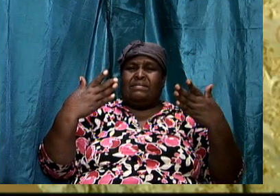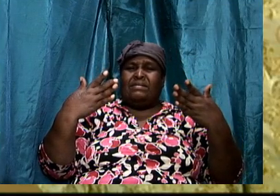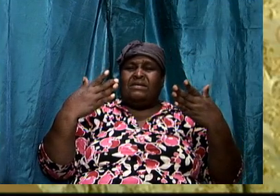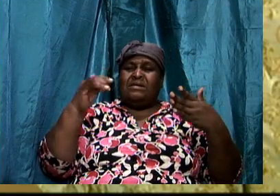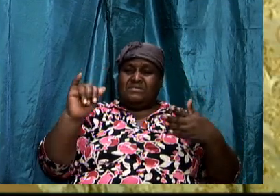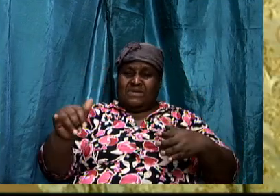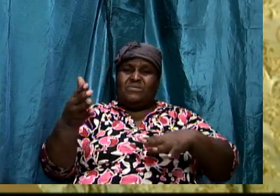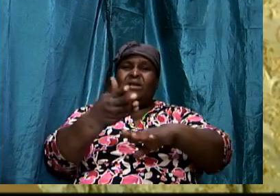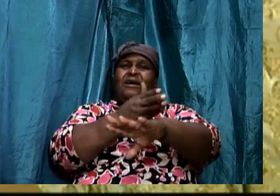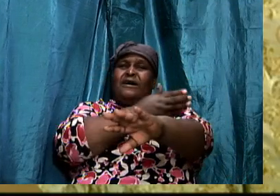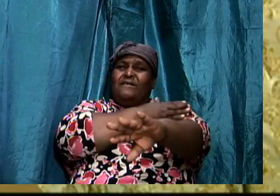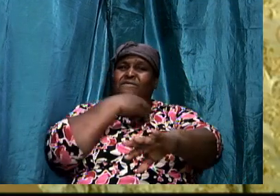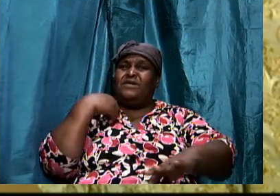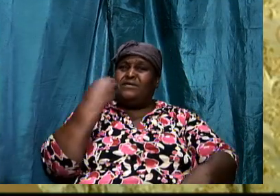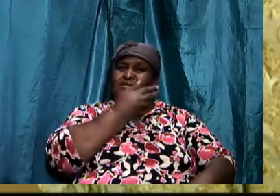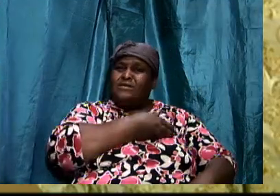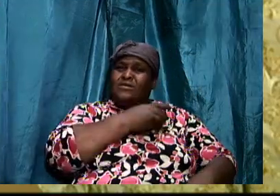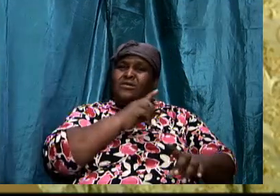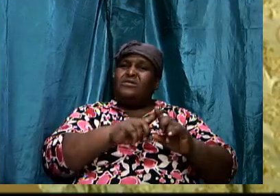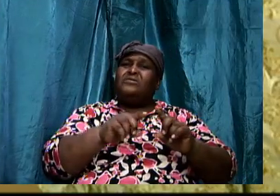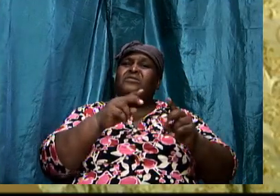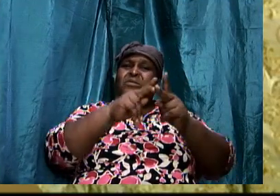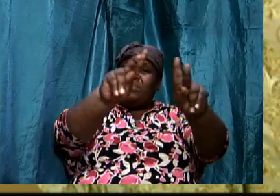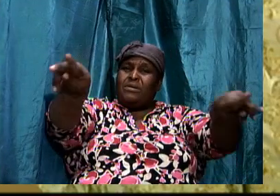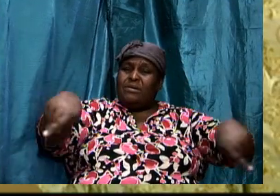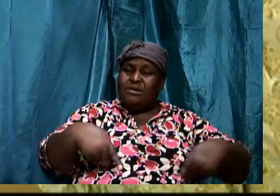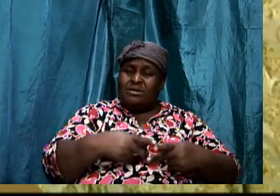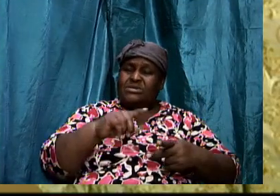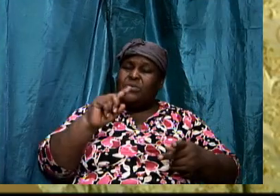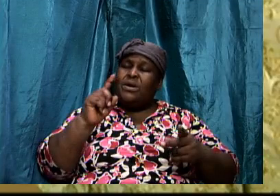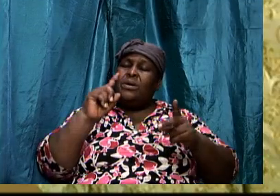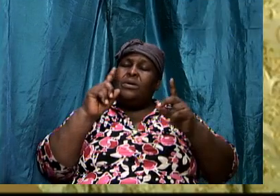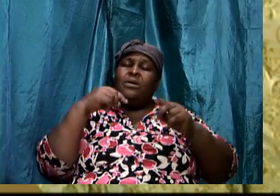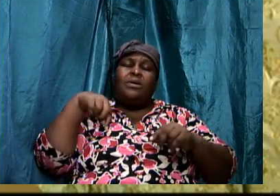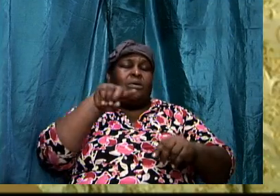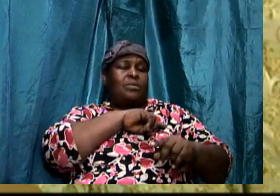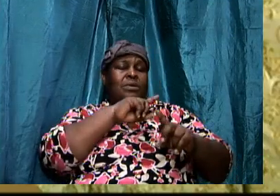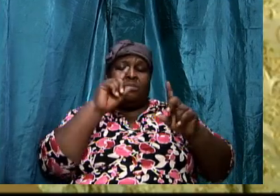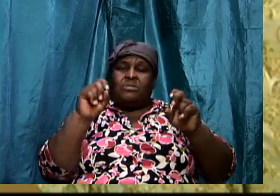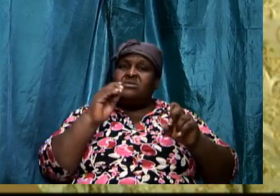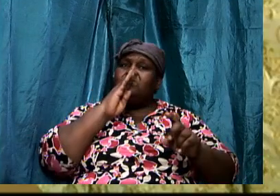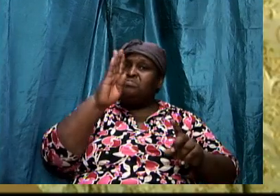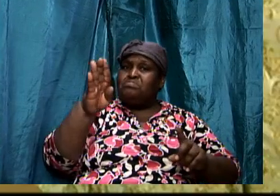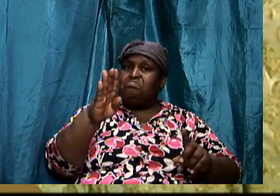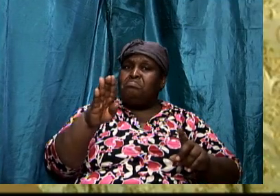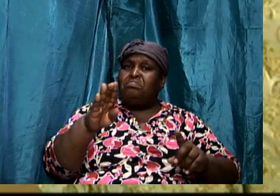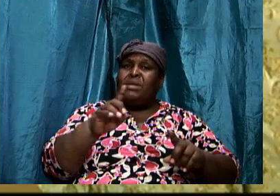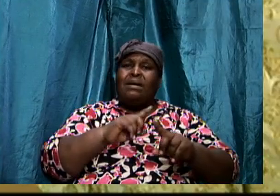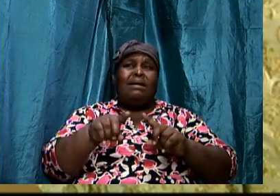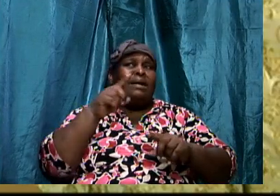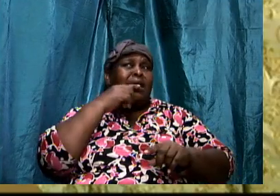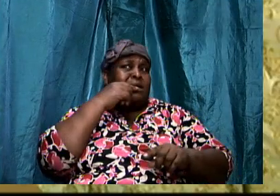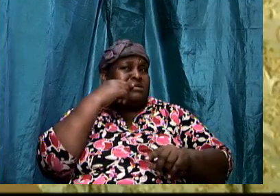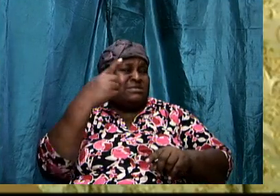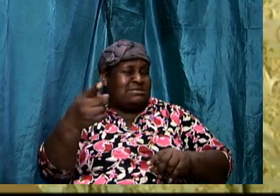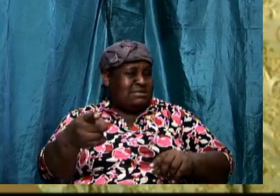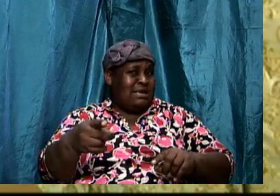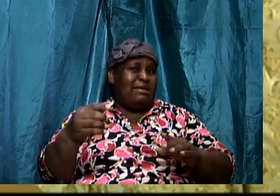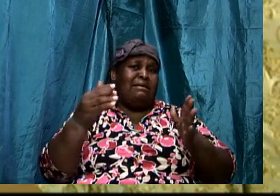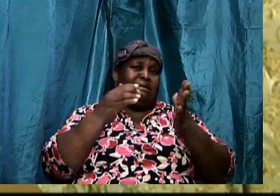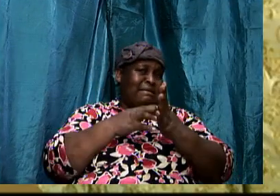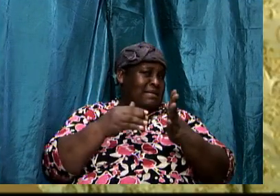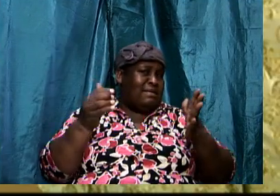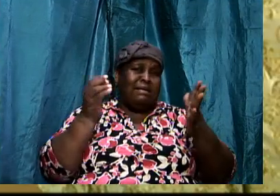us to that place where we ought to be. And so, I cannot overemphasize the importance,